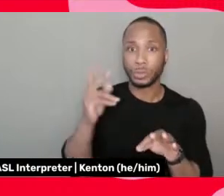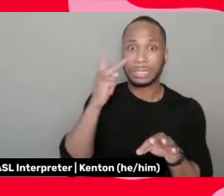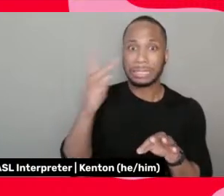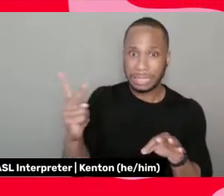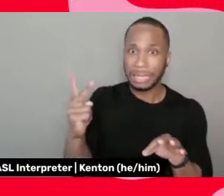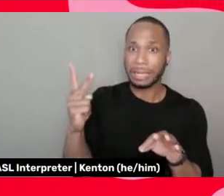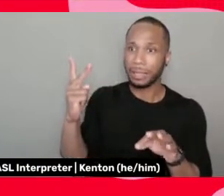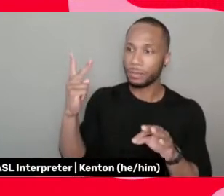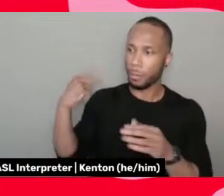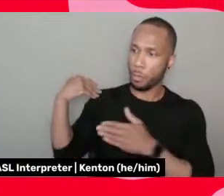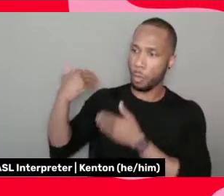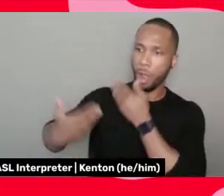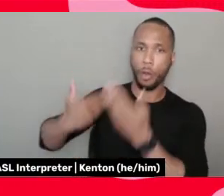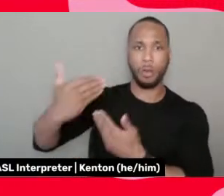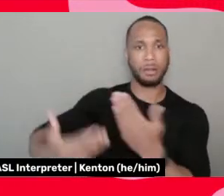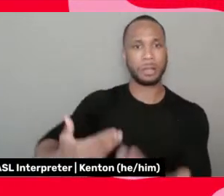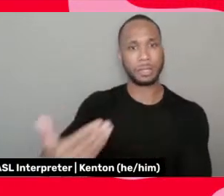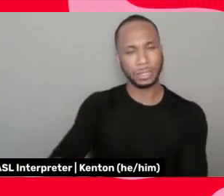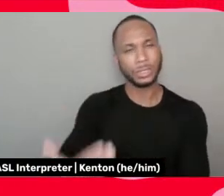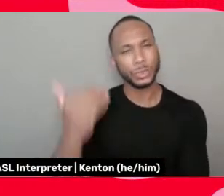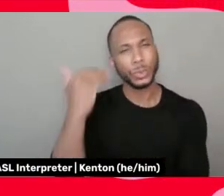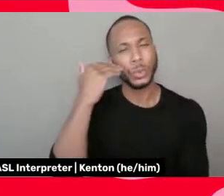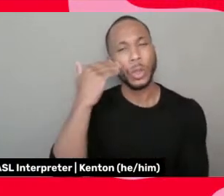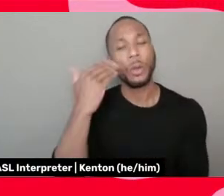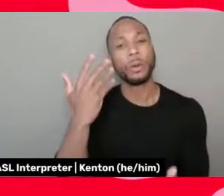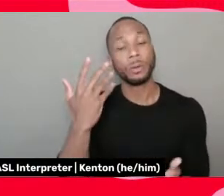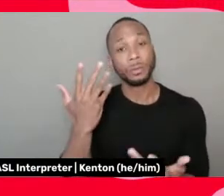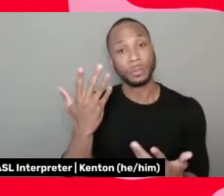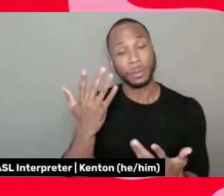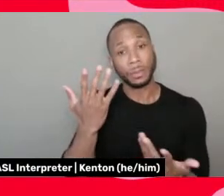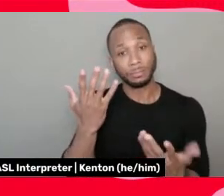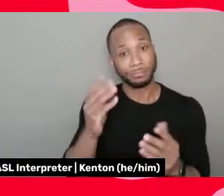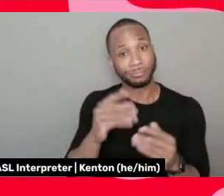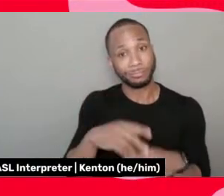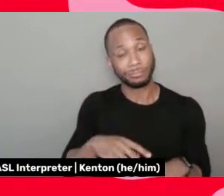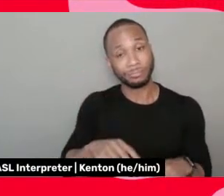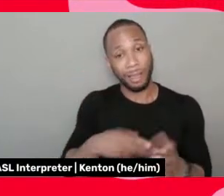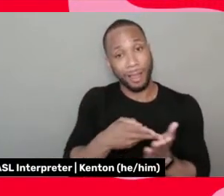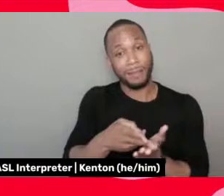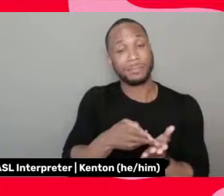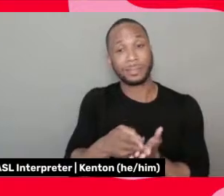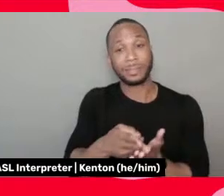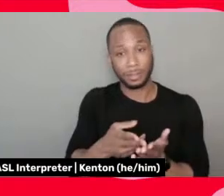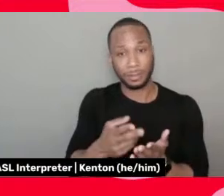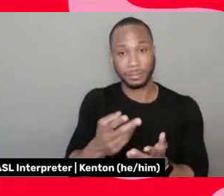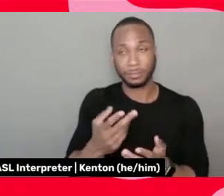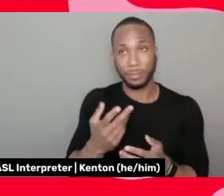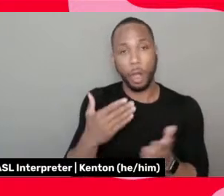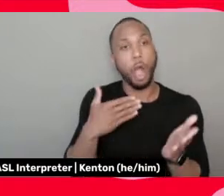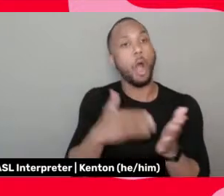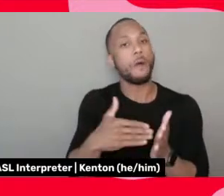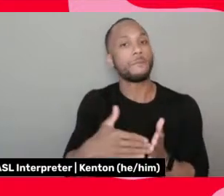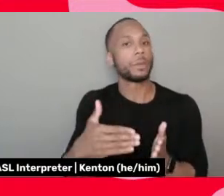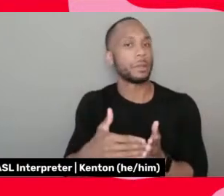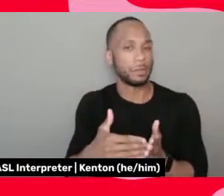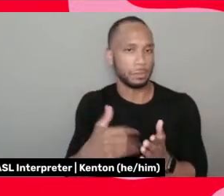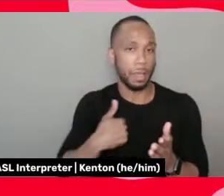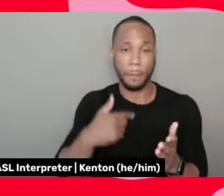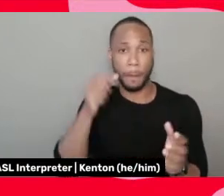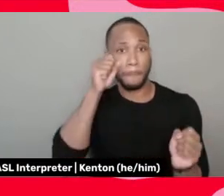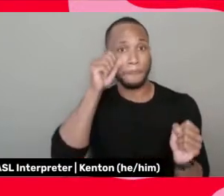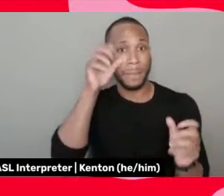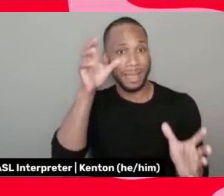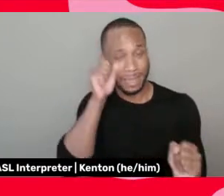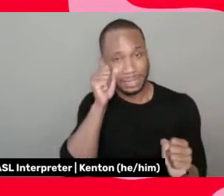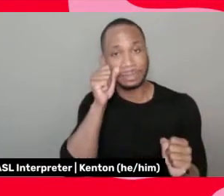um, and, you know, quite frankly, you know, on a, I'm often amazed at